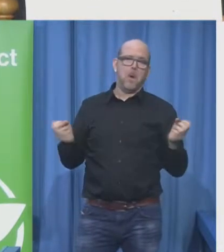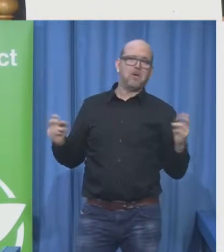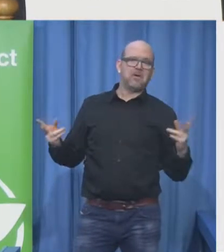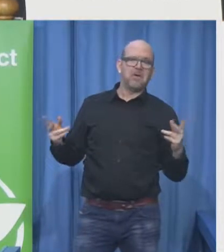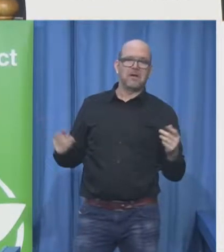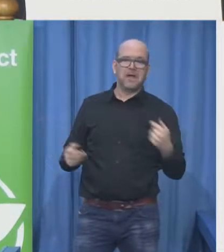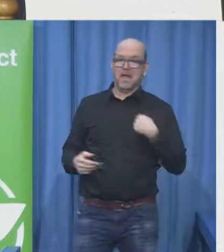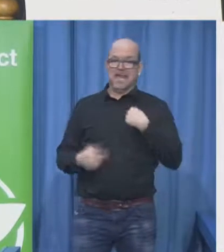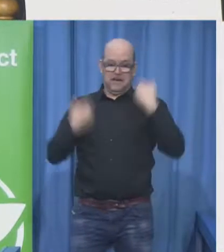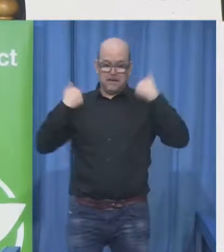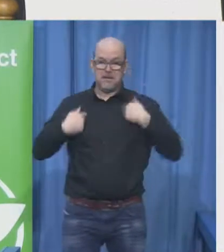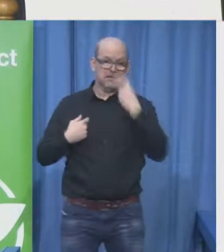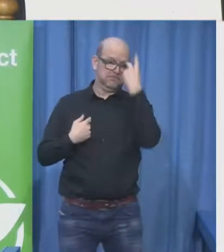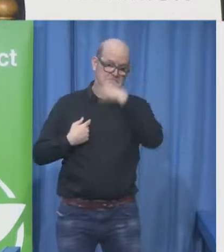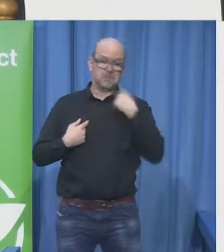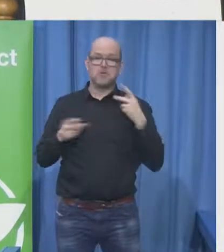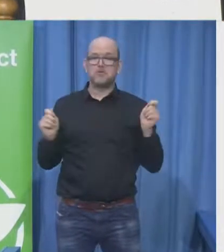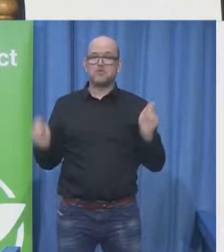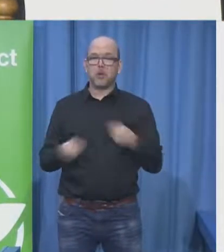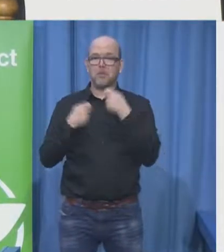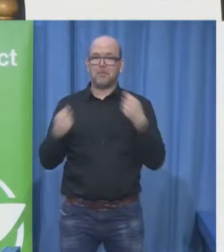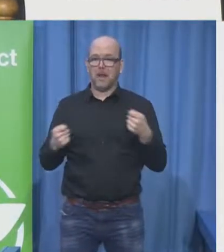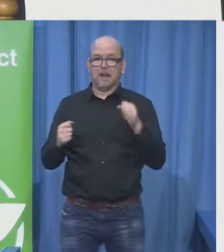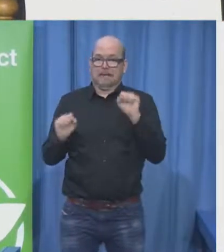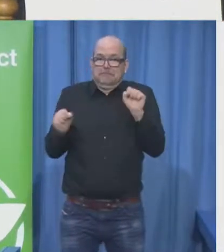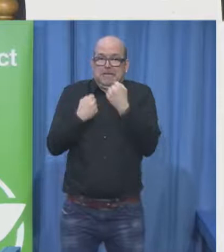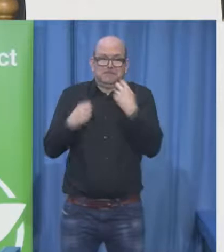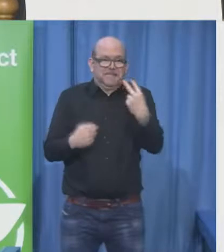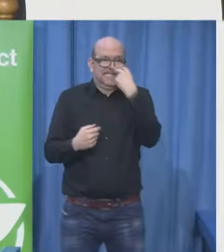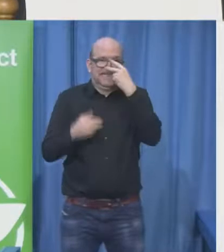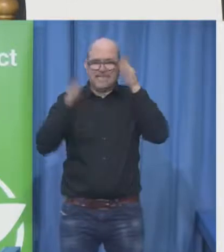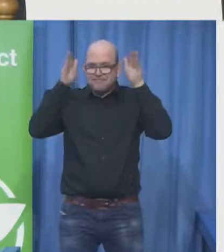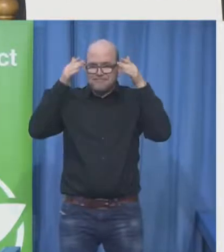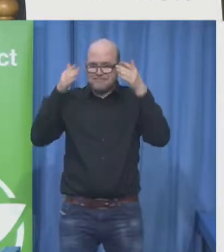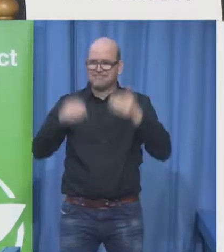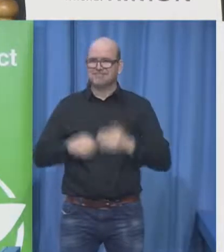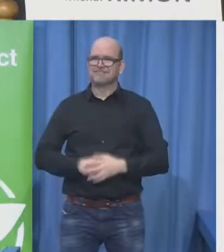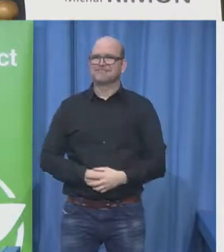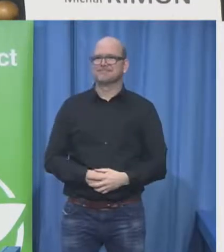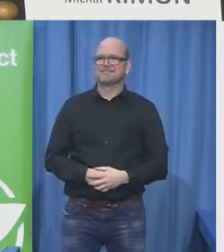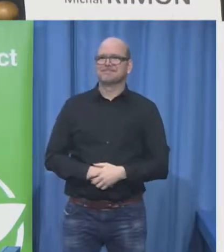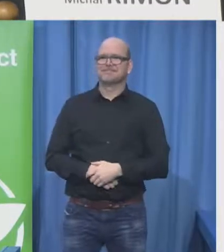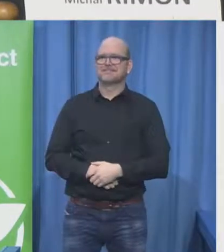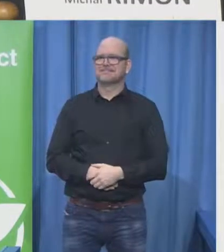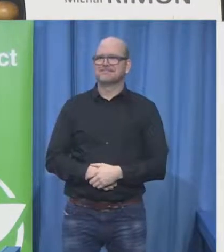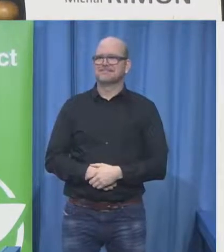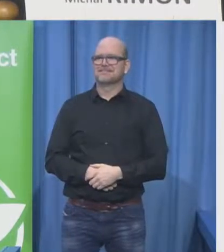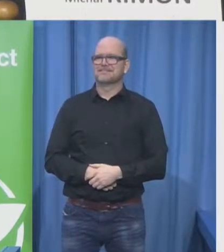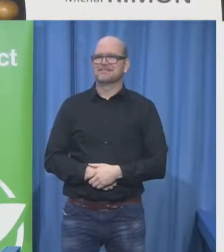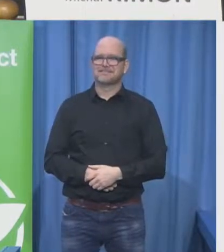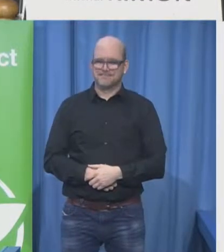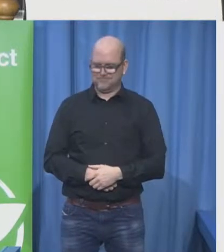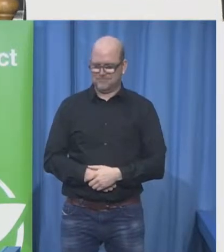autistic back to the presentation and basically in a gist what he said was